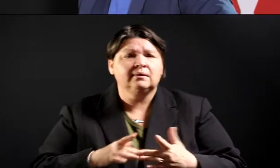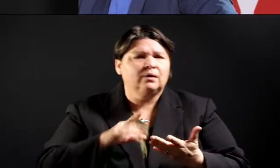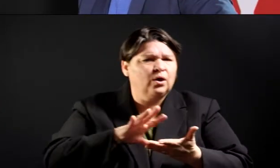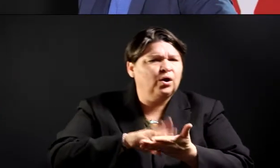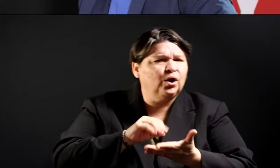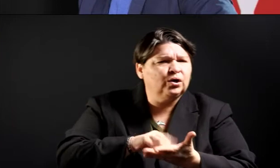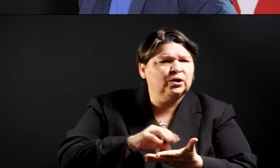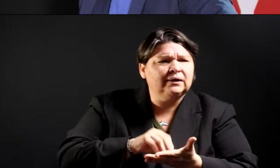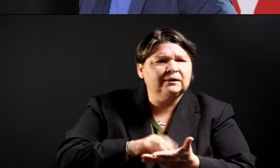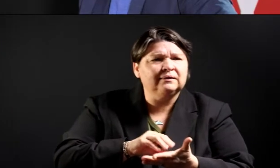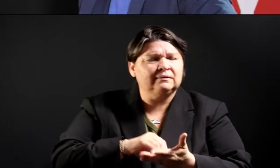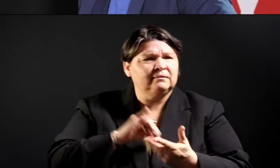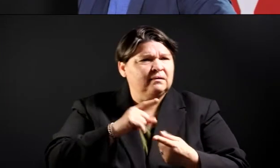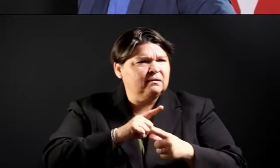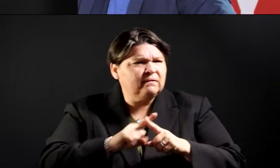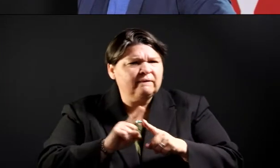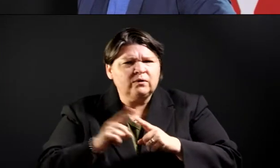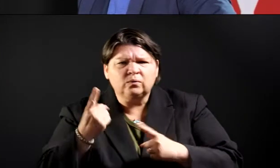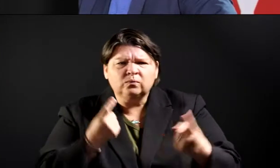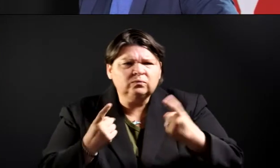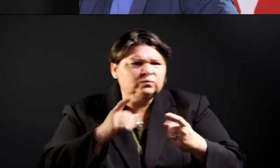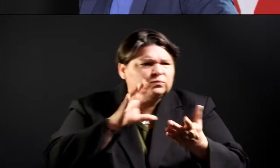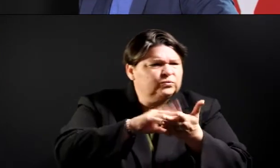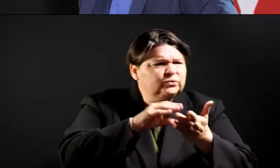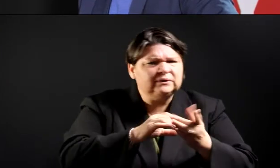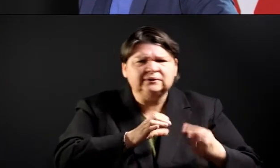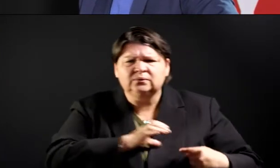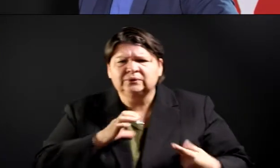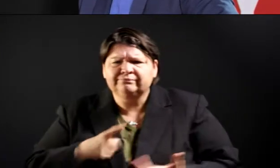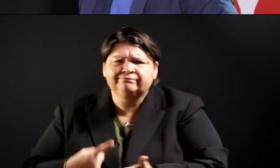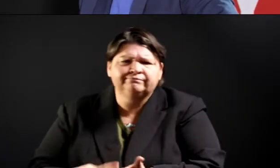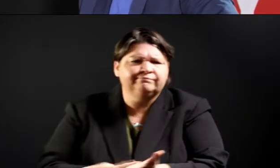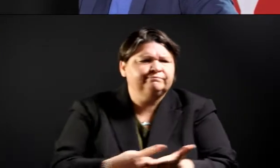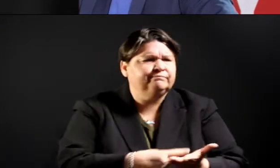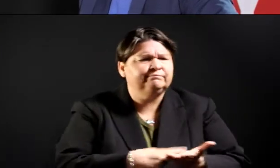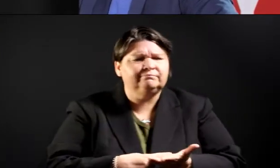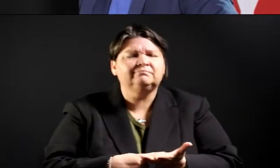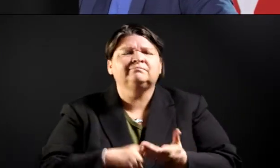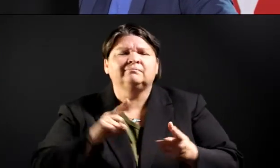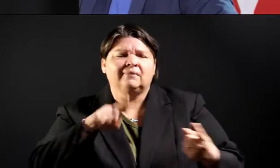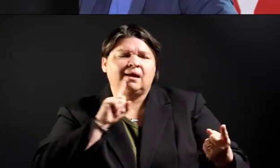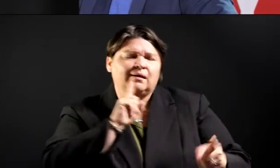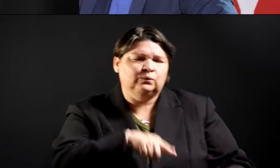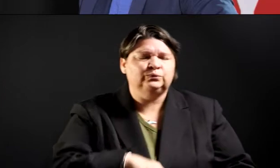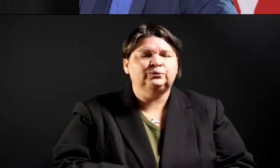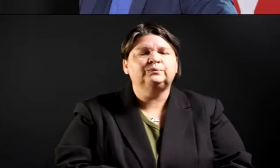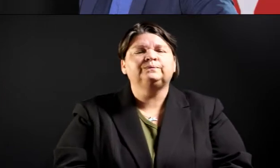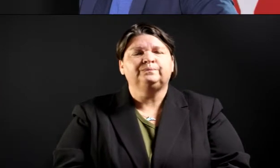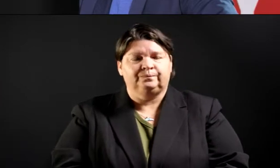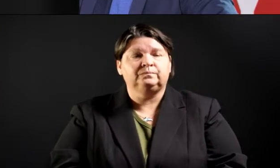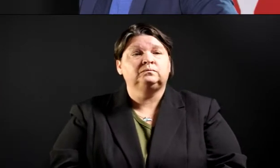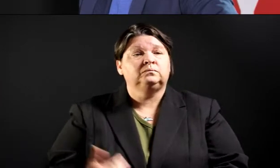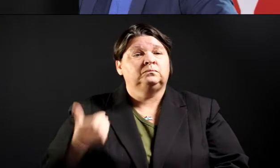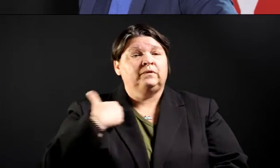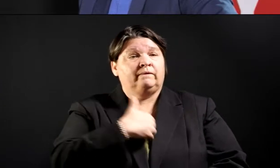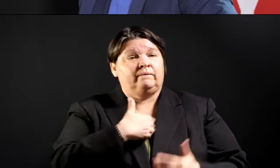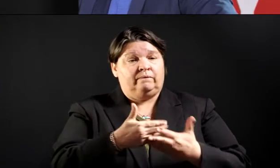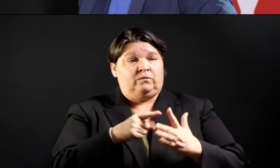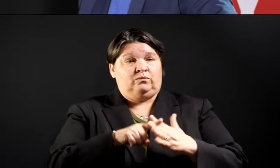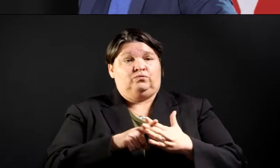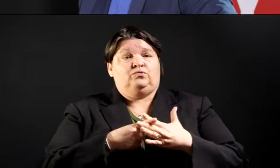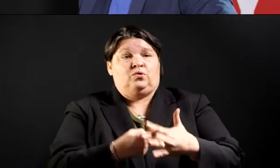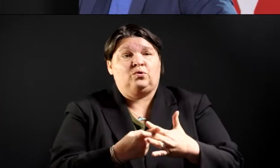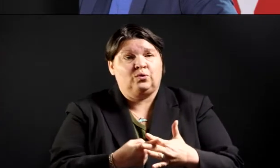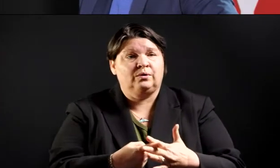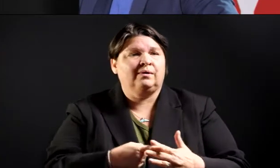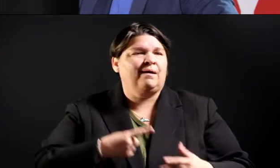their committee, and they're going to come up with great answers. So thank you all for doing that. But before I get into questioning with them, I always